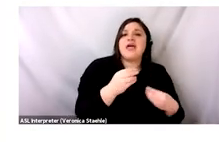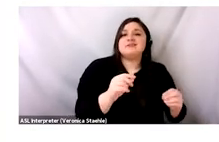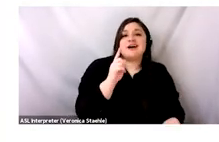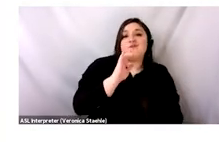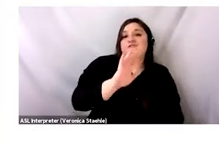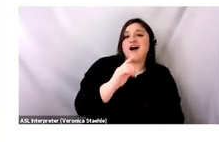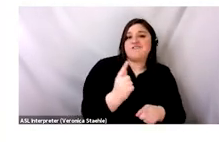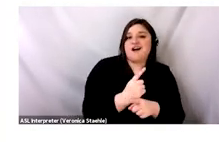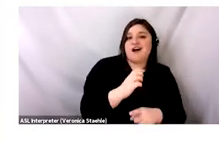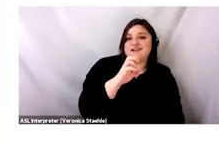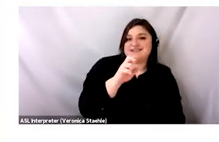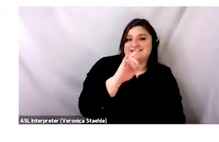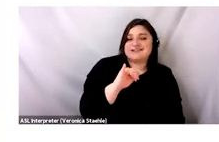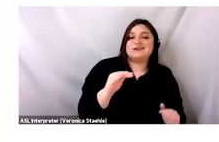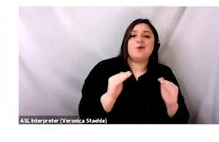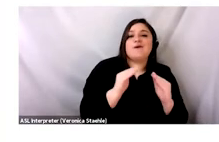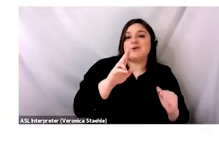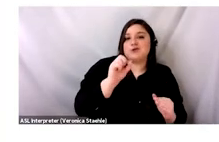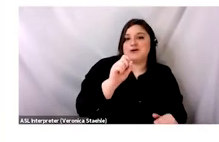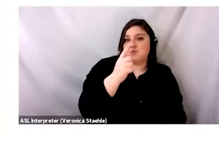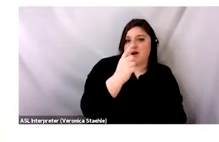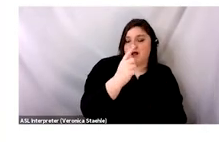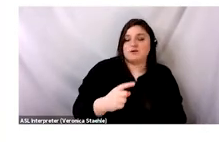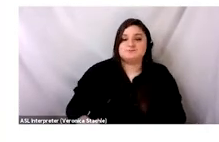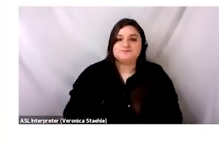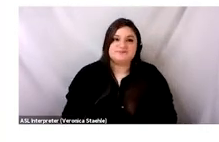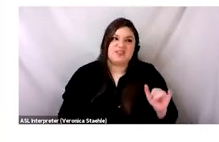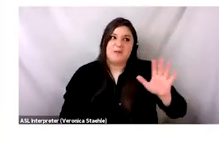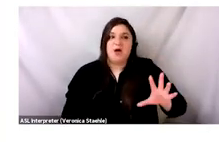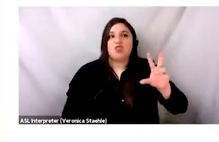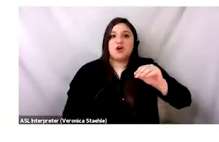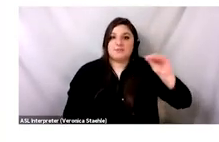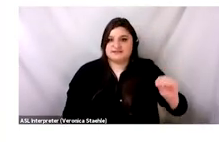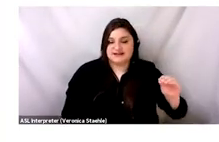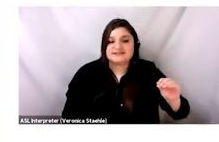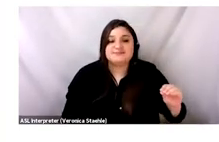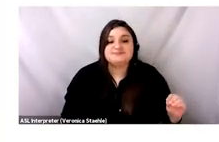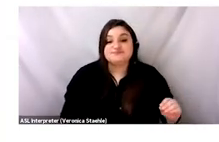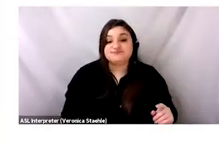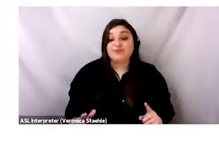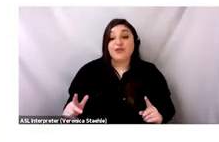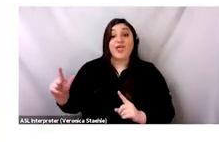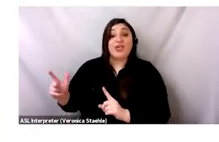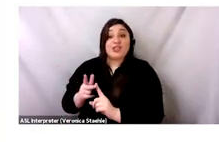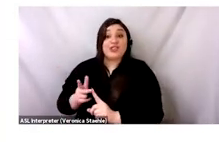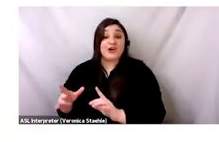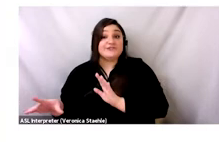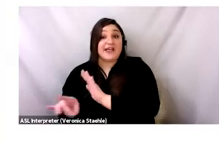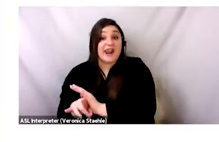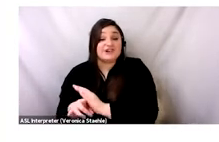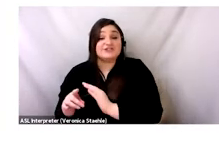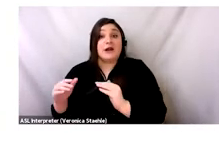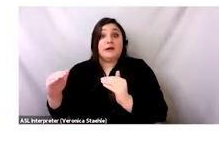in, you know, good sizes. These sell for about $5 a CD, which is the equivalent of $1, and they average 30% of the bale.